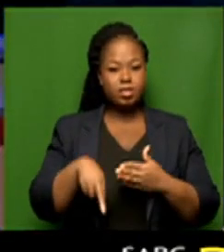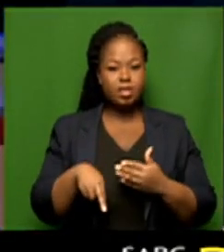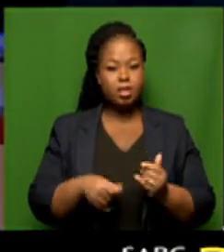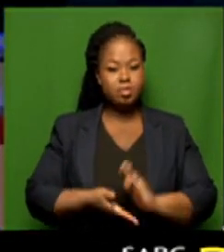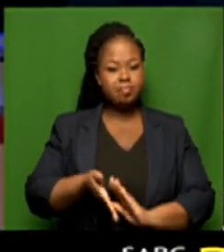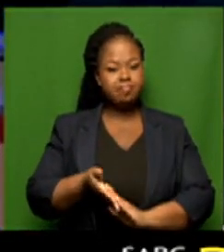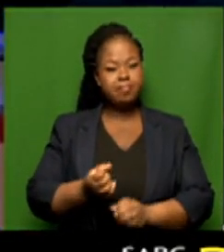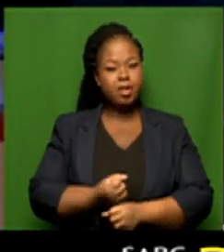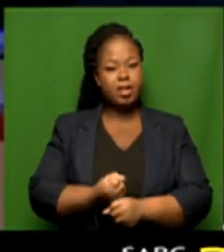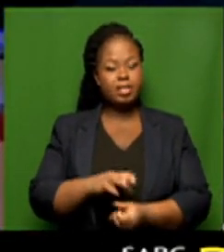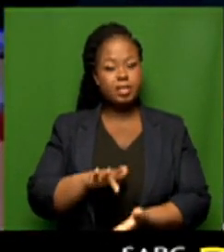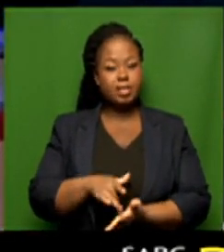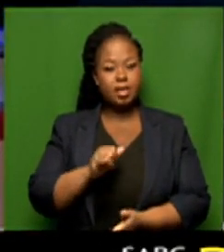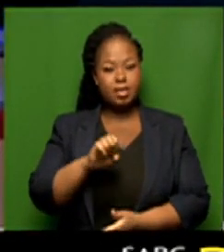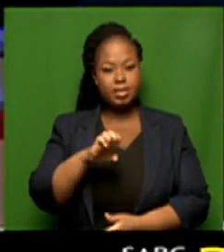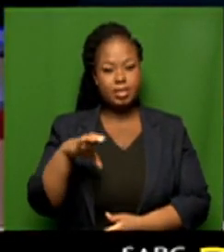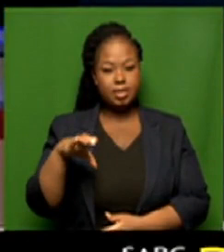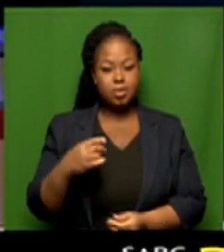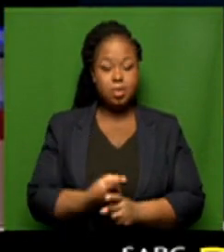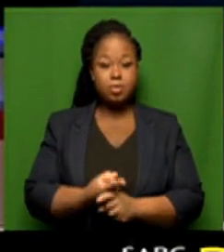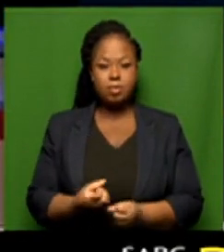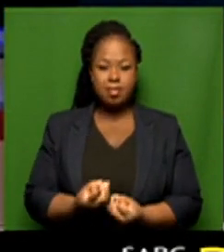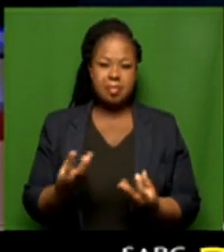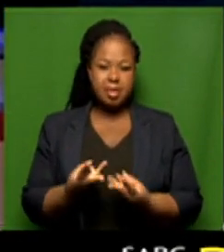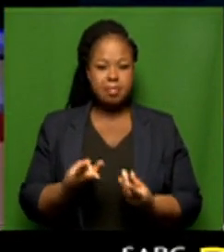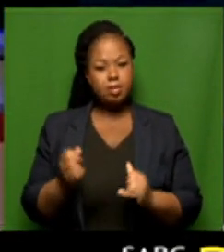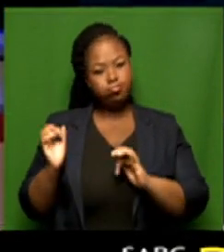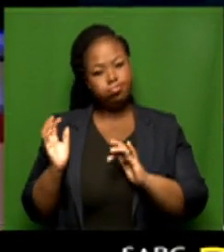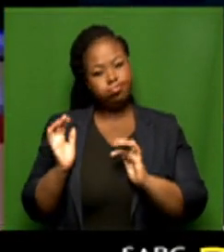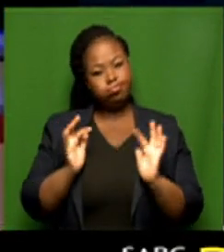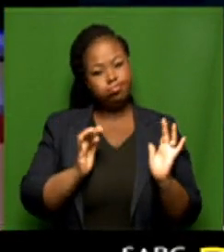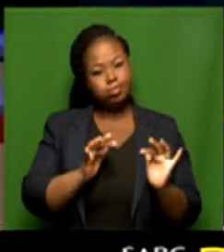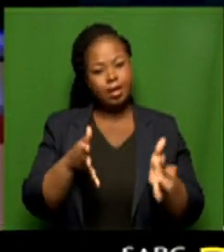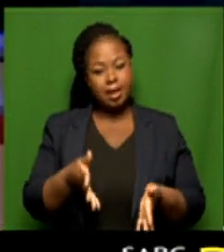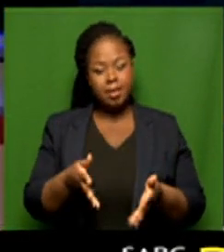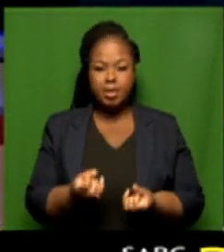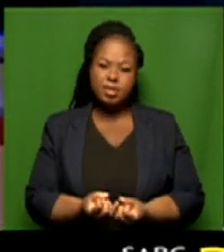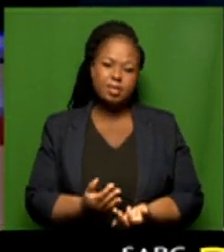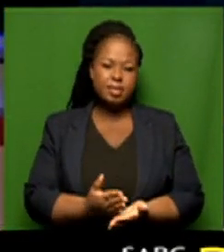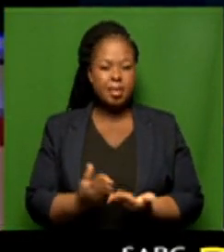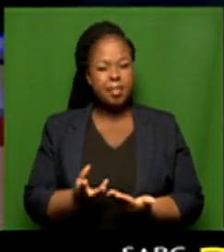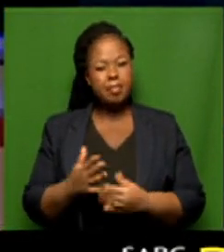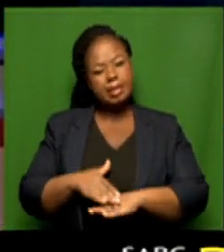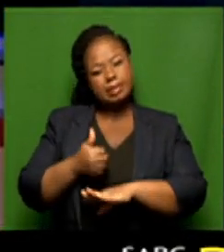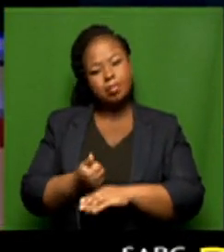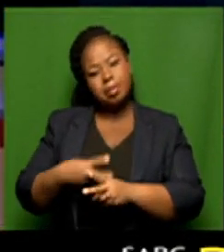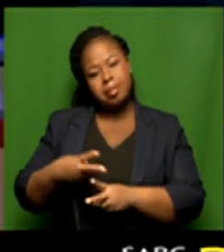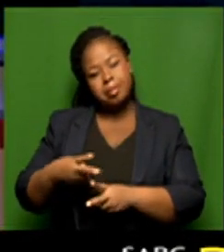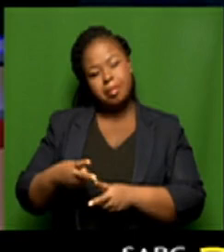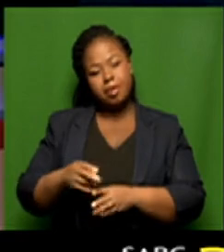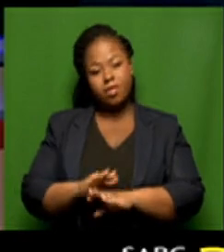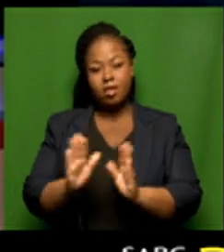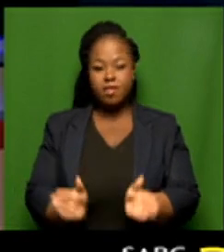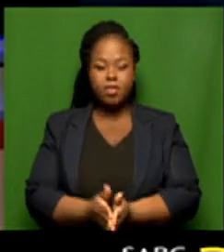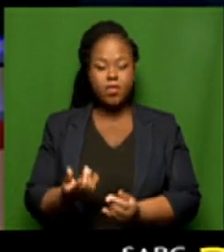operations centre for the IEC. And people are slowly starting to come in, but I think mostly people are still setting up and getting things ready